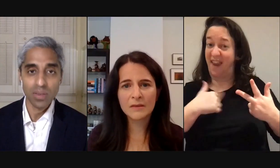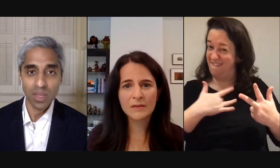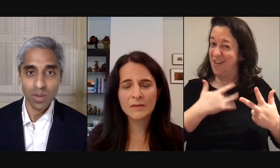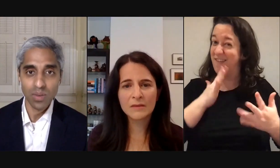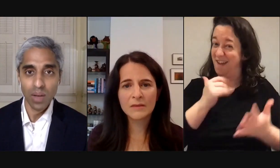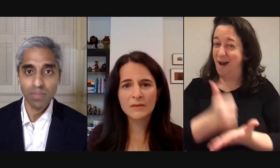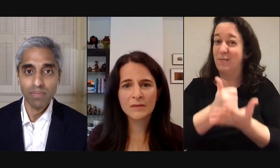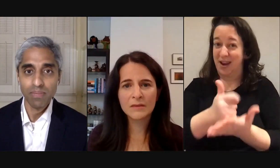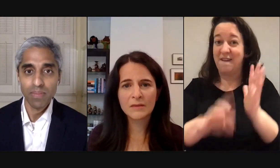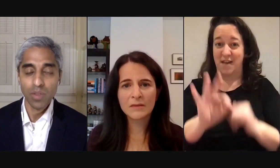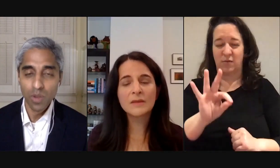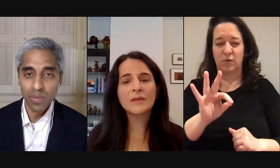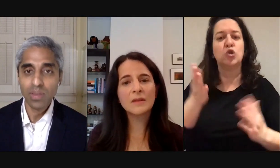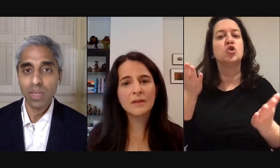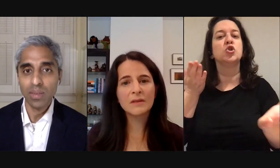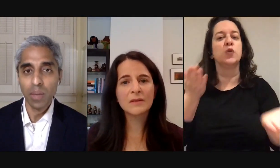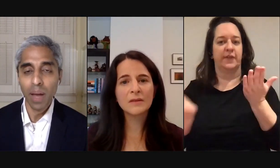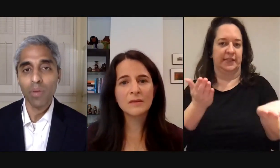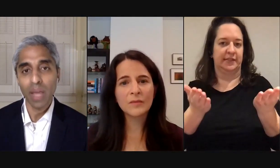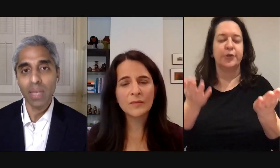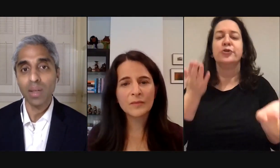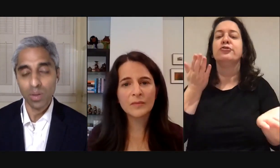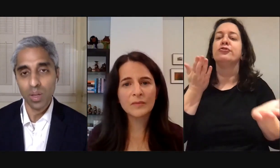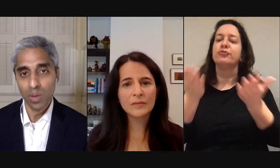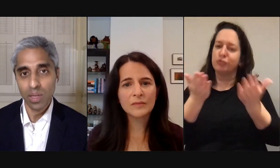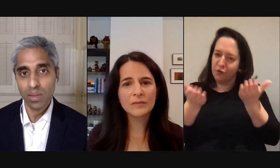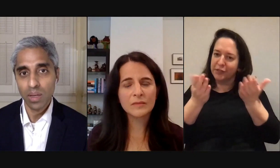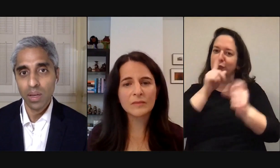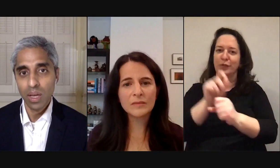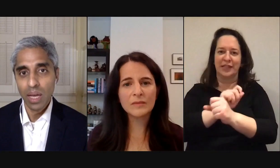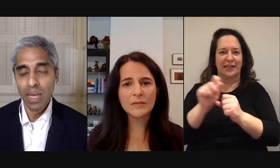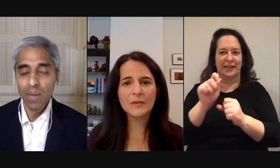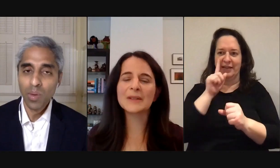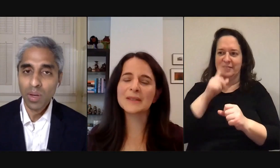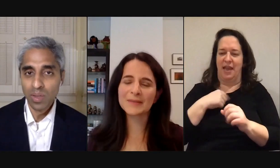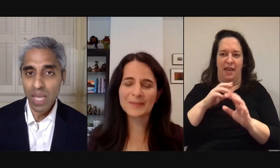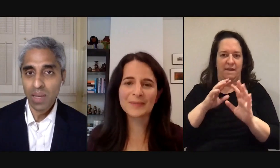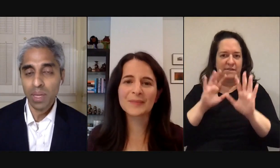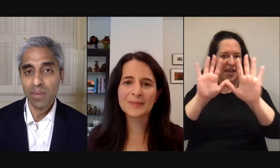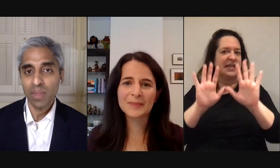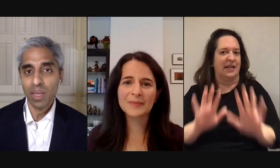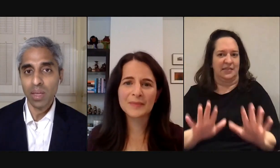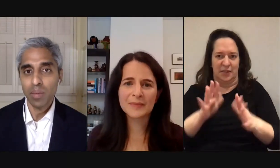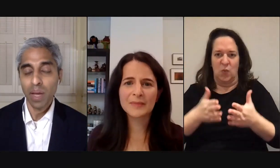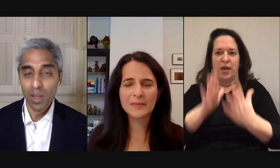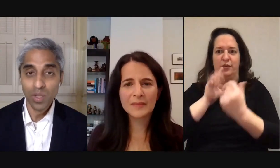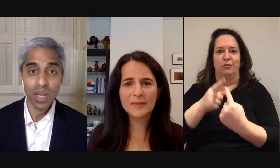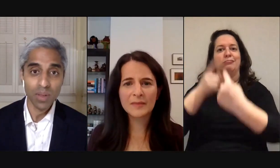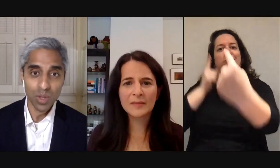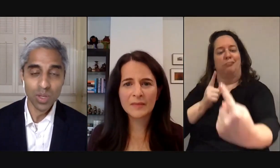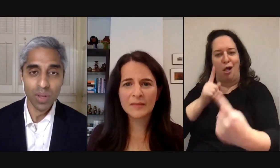service it turns out service is a powerful antidote to loneliness and now that you understand a bit of the